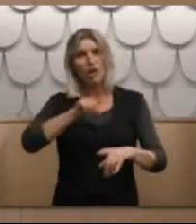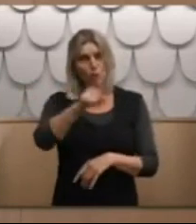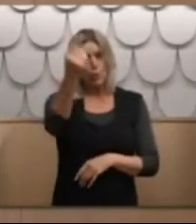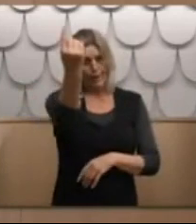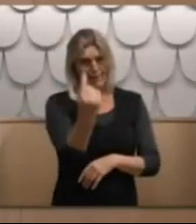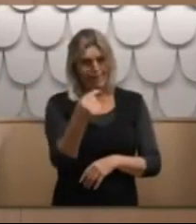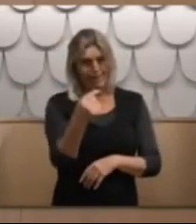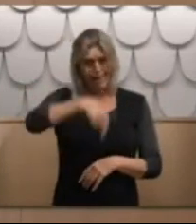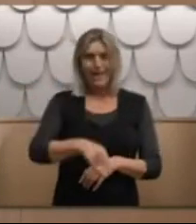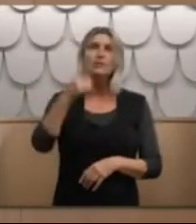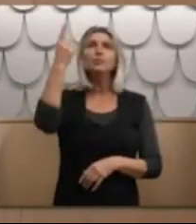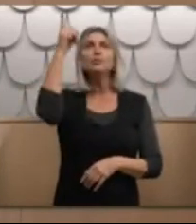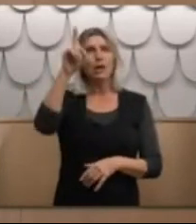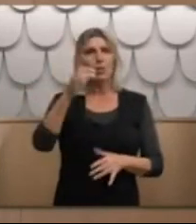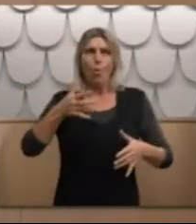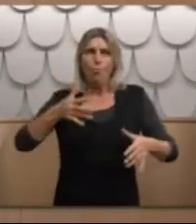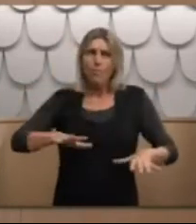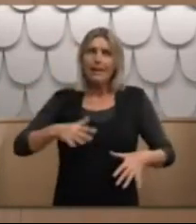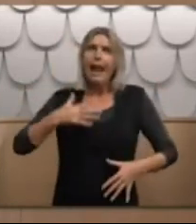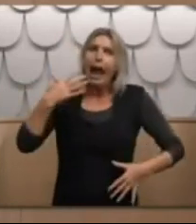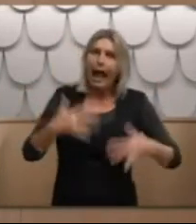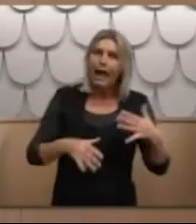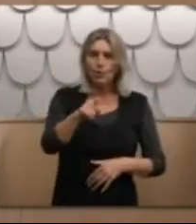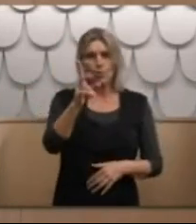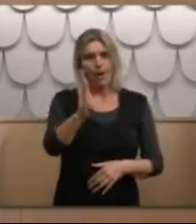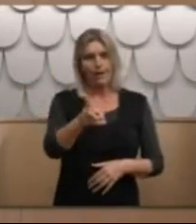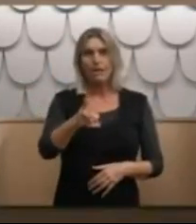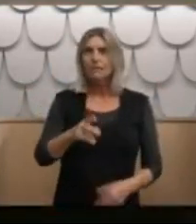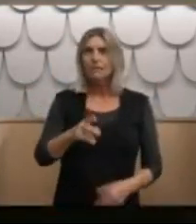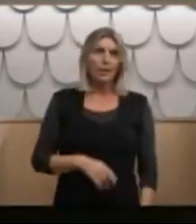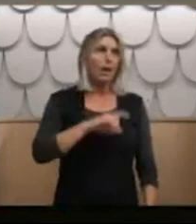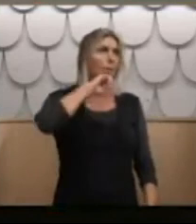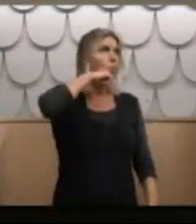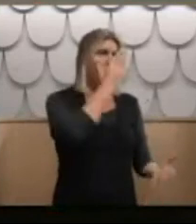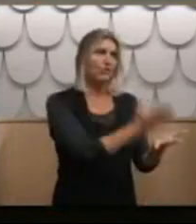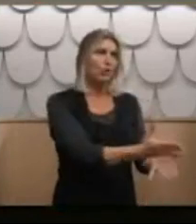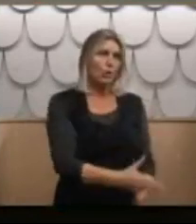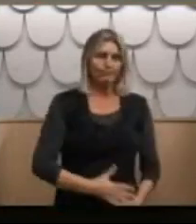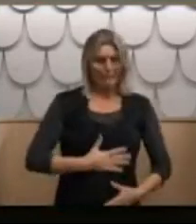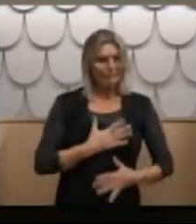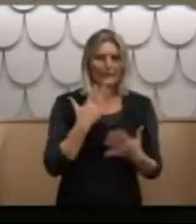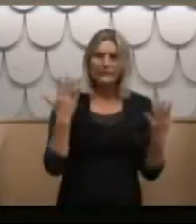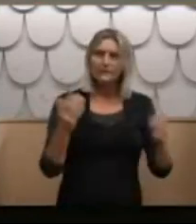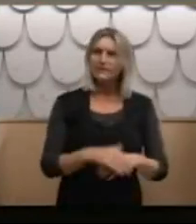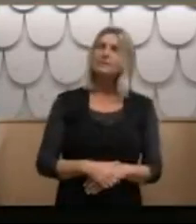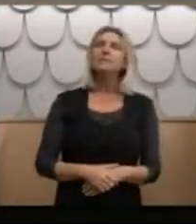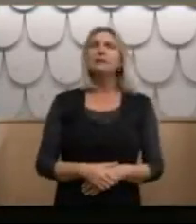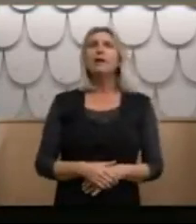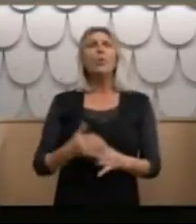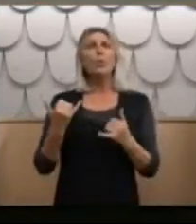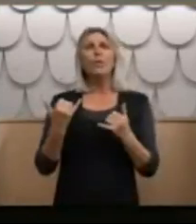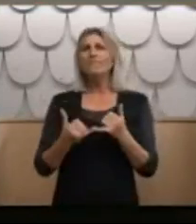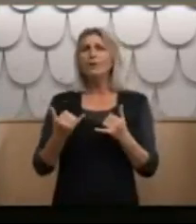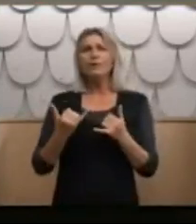is probably going to harm you again. It will do for sure. And for that we are deeply